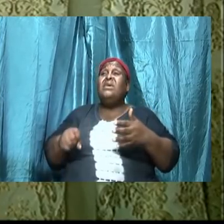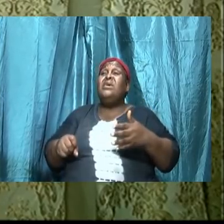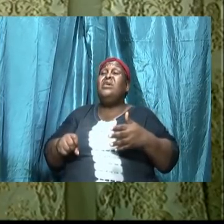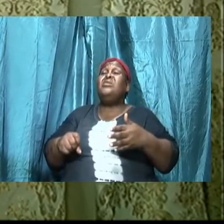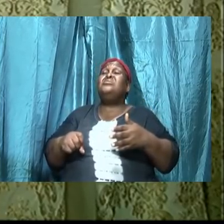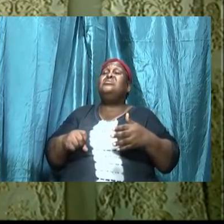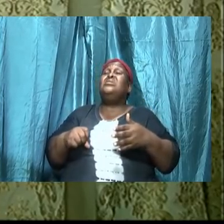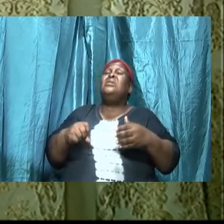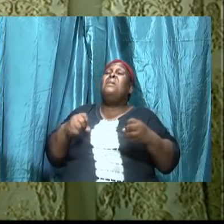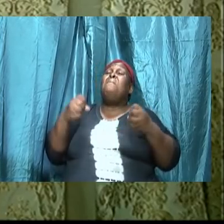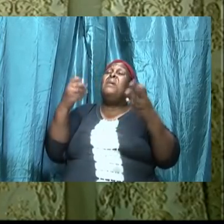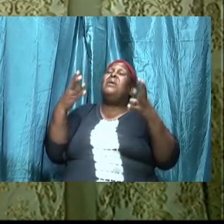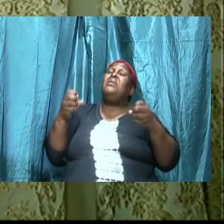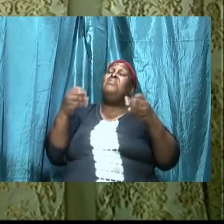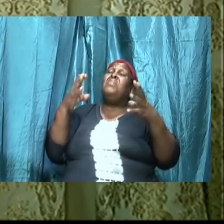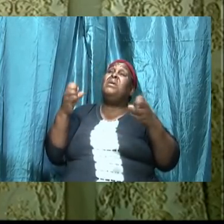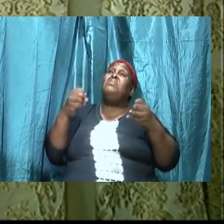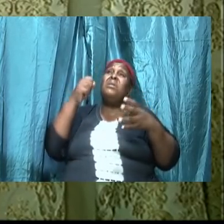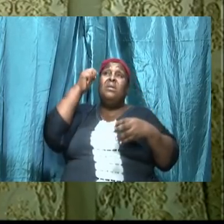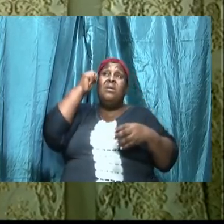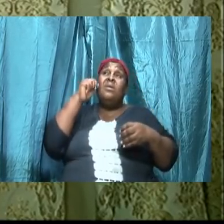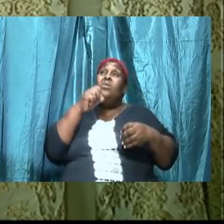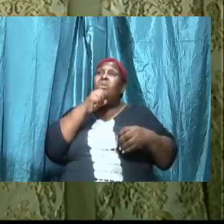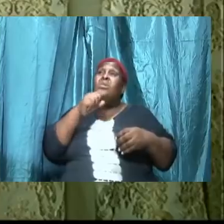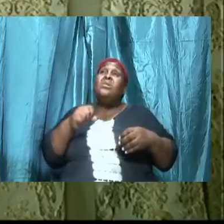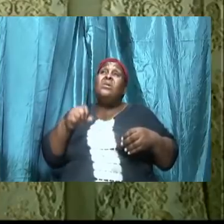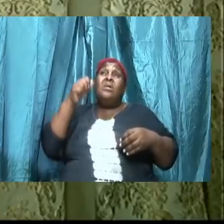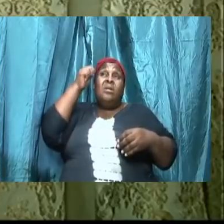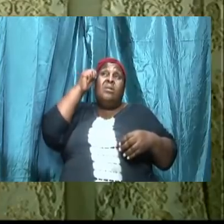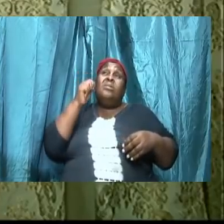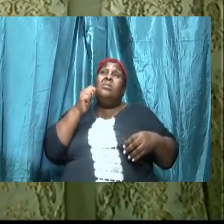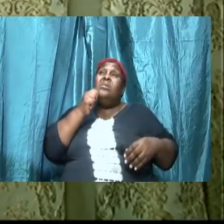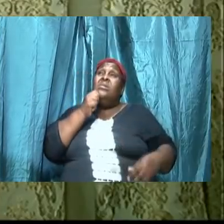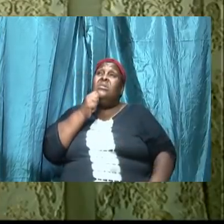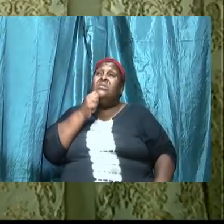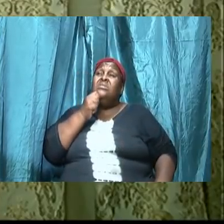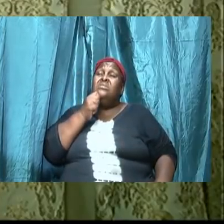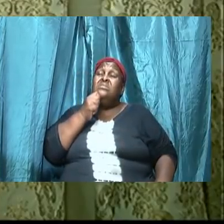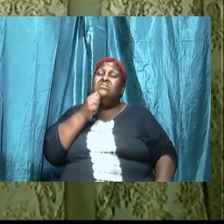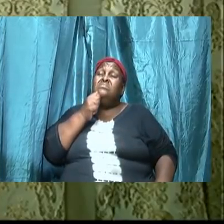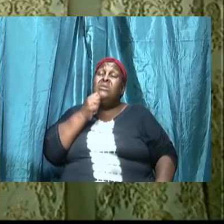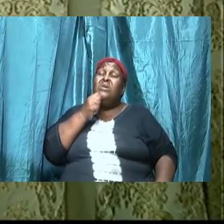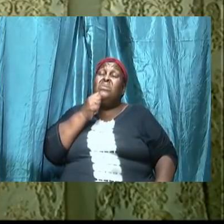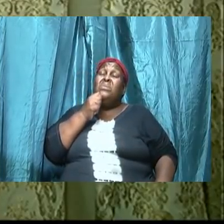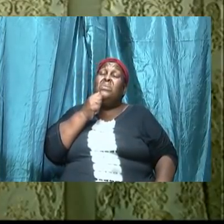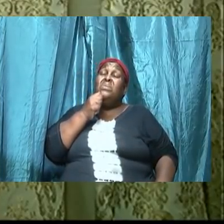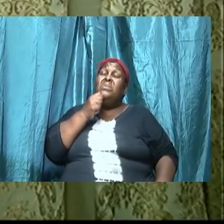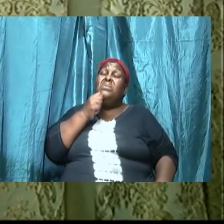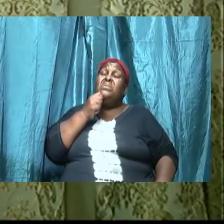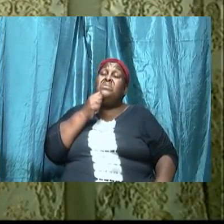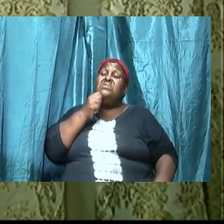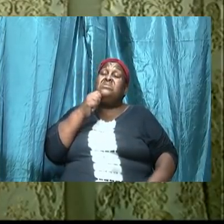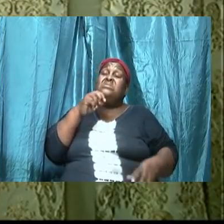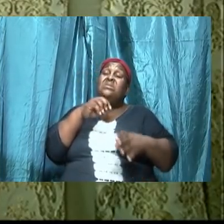dolly house thing and in a little potty shop thing and we are not this is the church of the living God and we